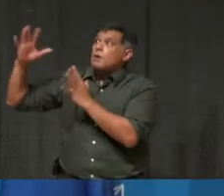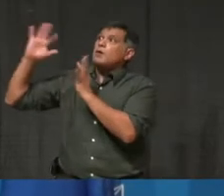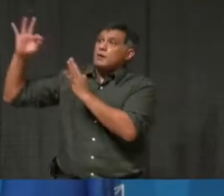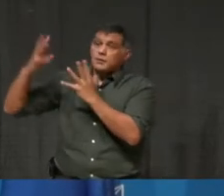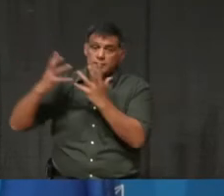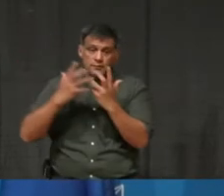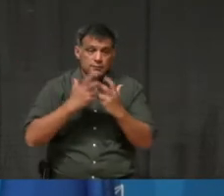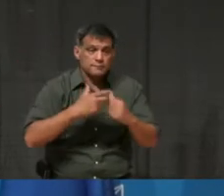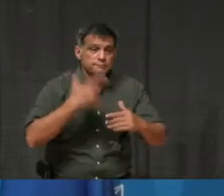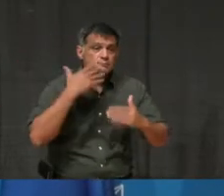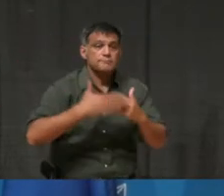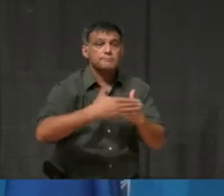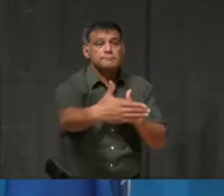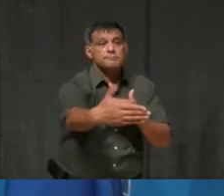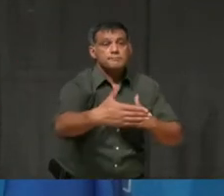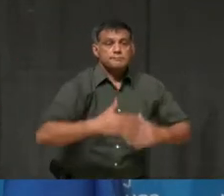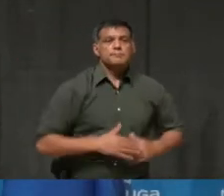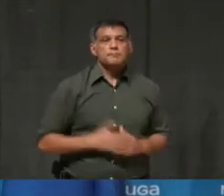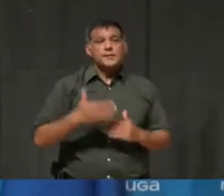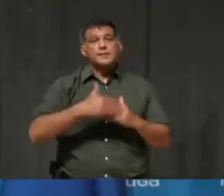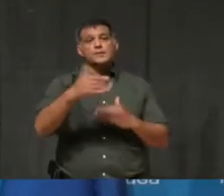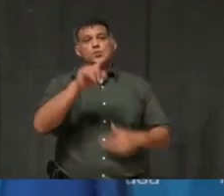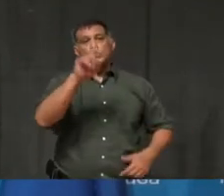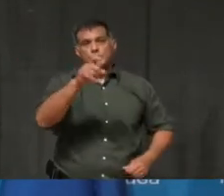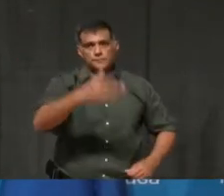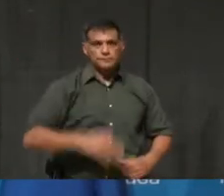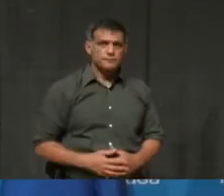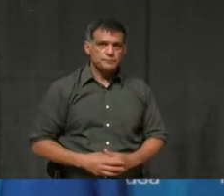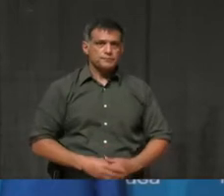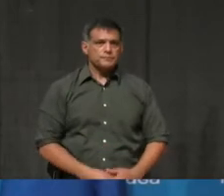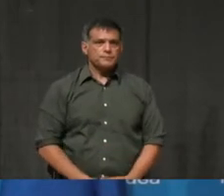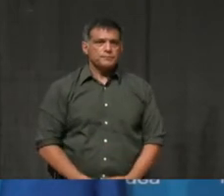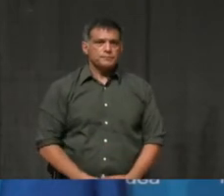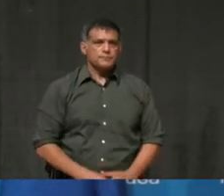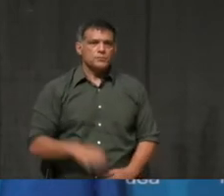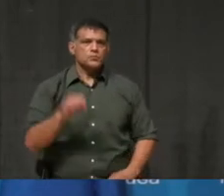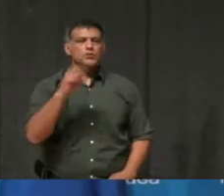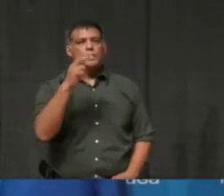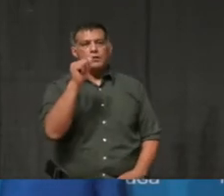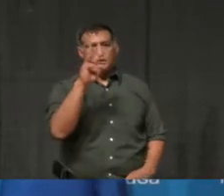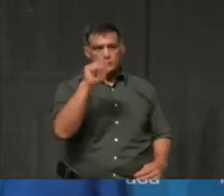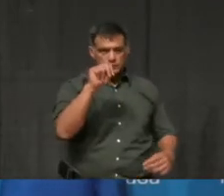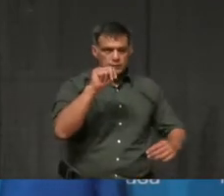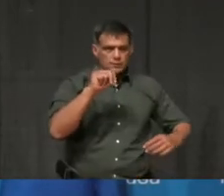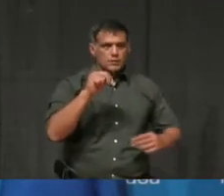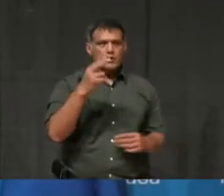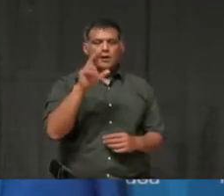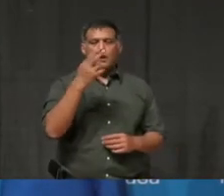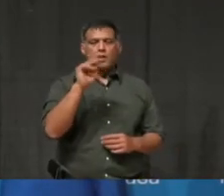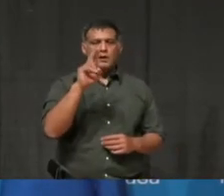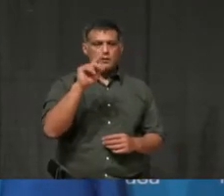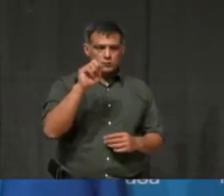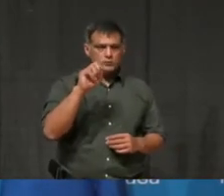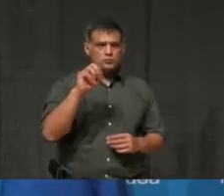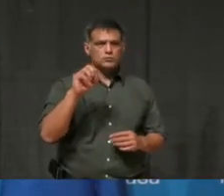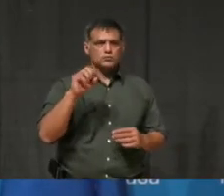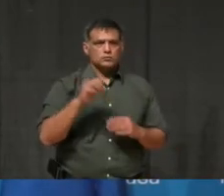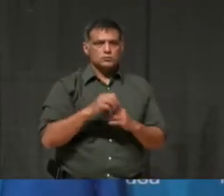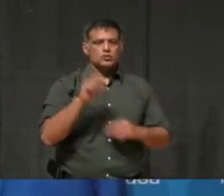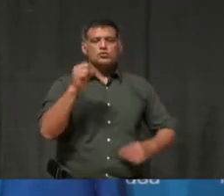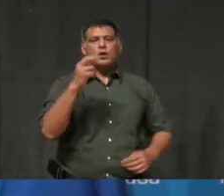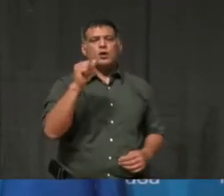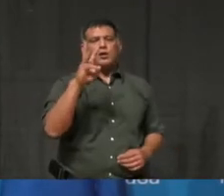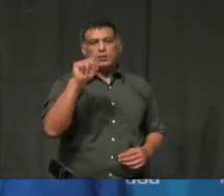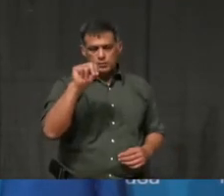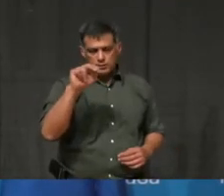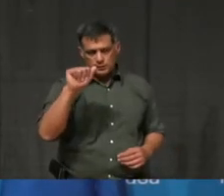Your next question comes from Shauna Hunt at CityTV. Go ahead, Shauna. Good afternoon,